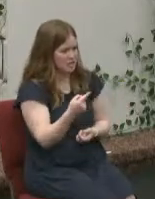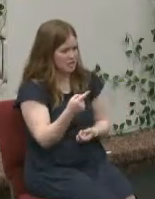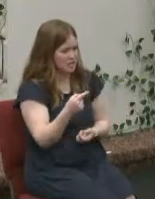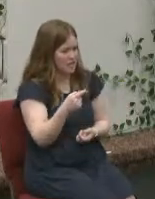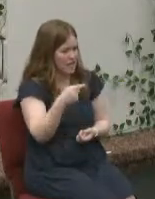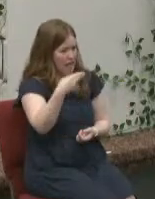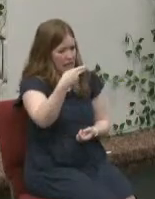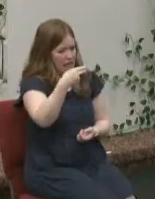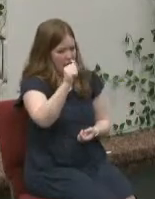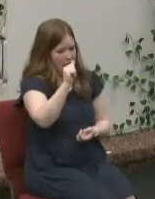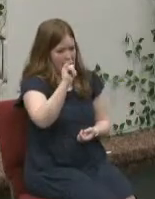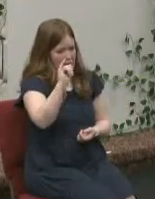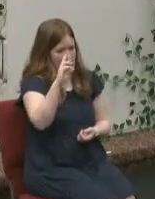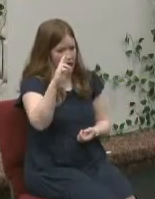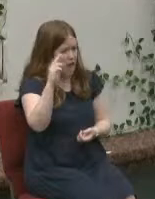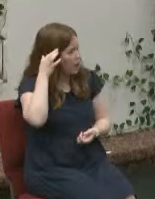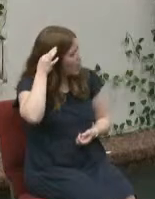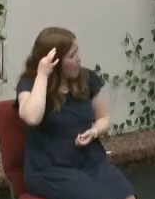hairspray